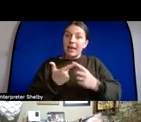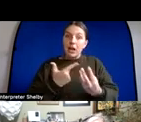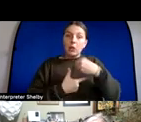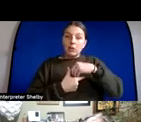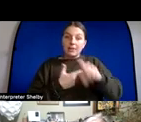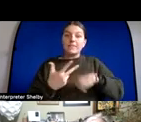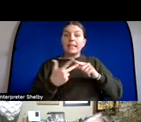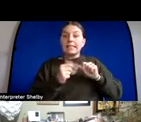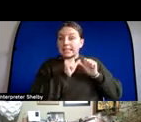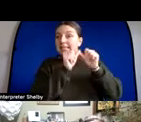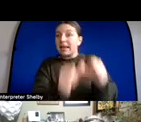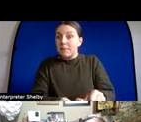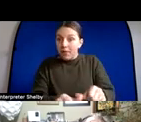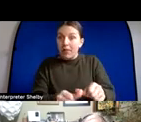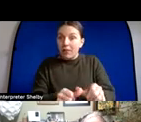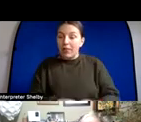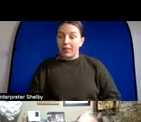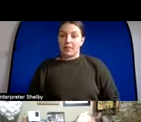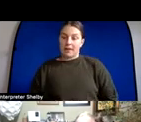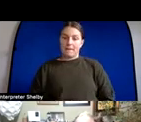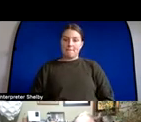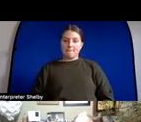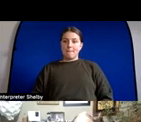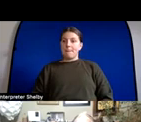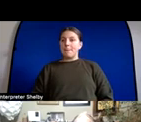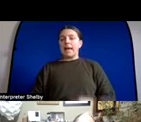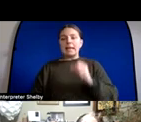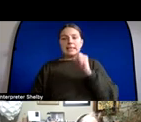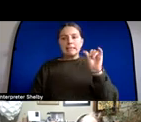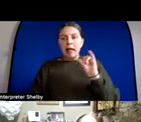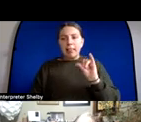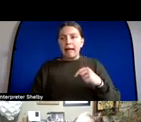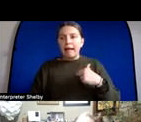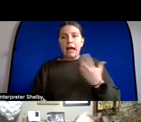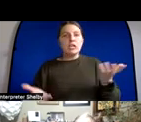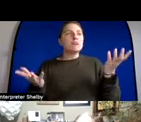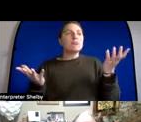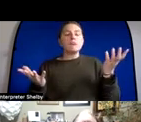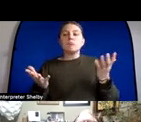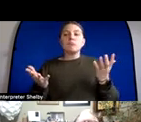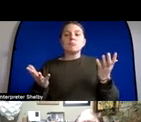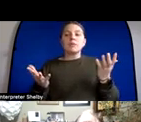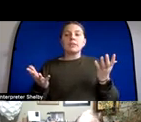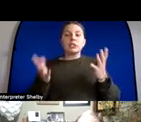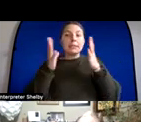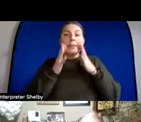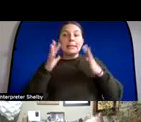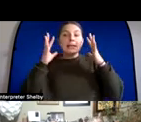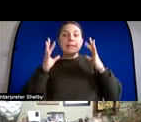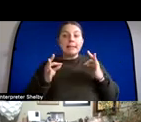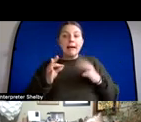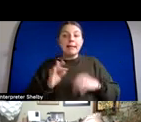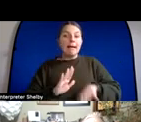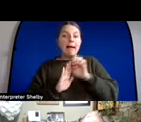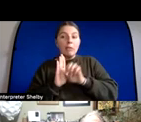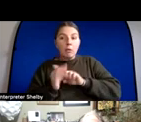and it's not the sort of thing that you know you can just take a bunch of ethical sustainable and inclusive decisions and teach them to people and you're done